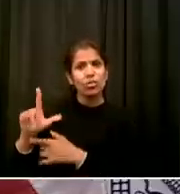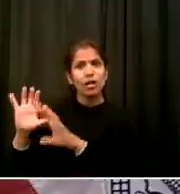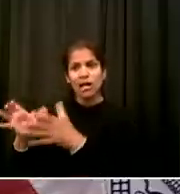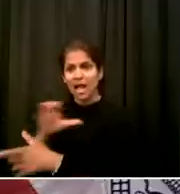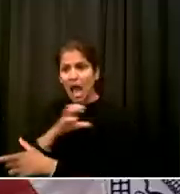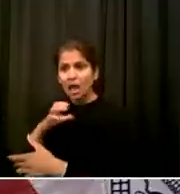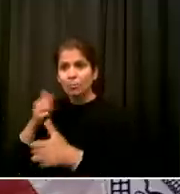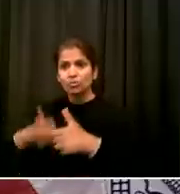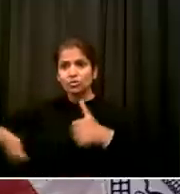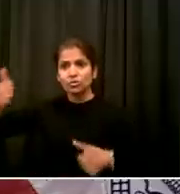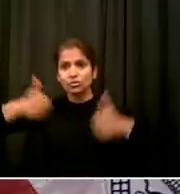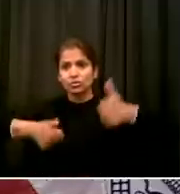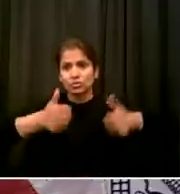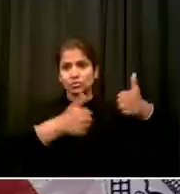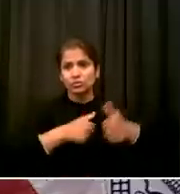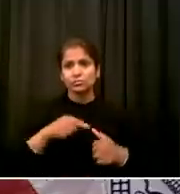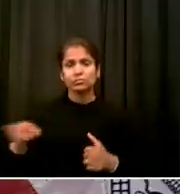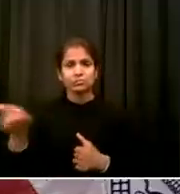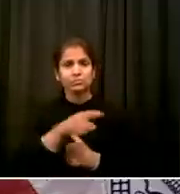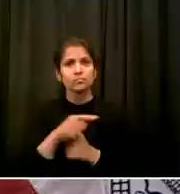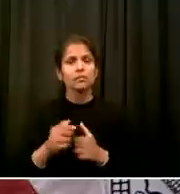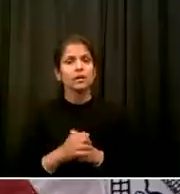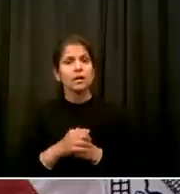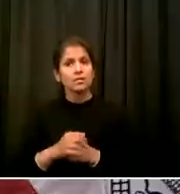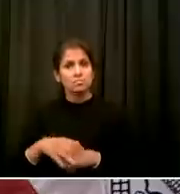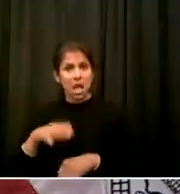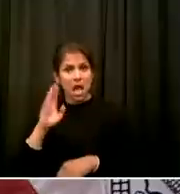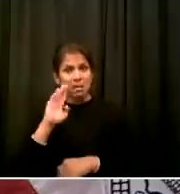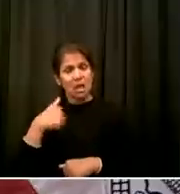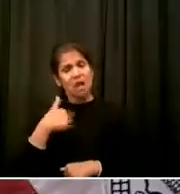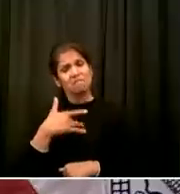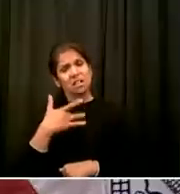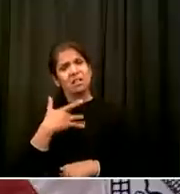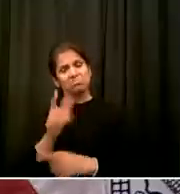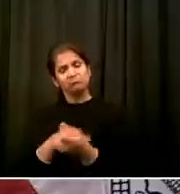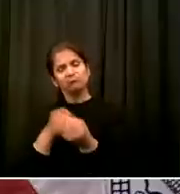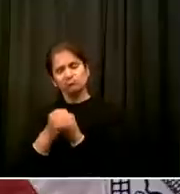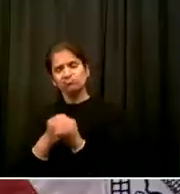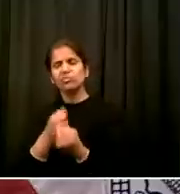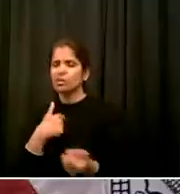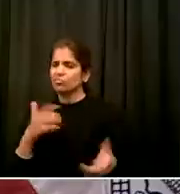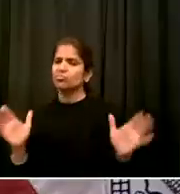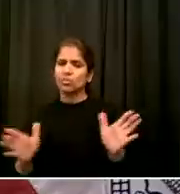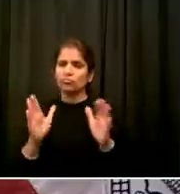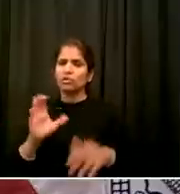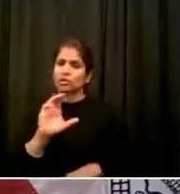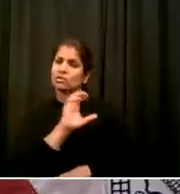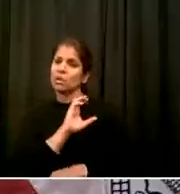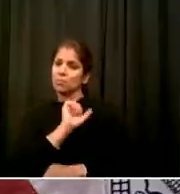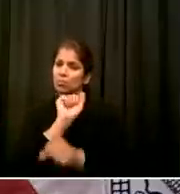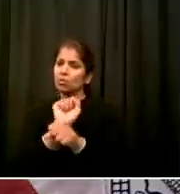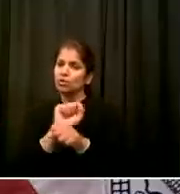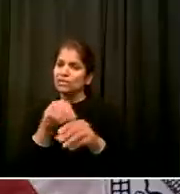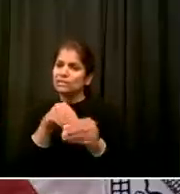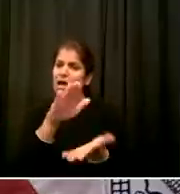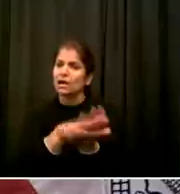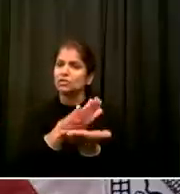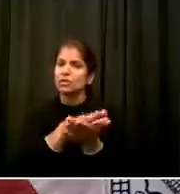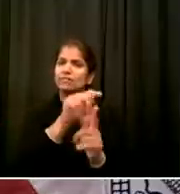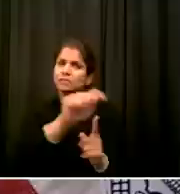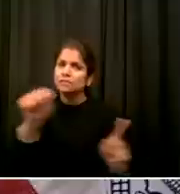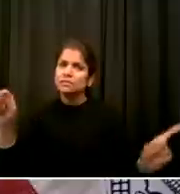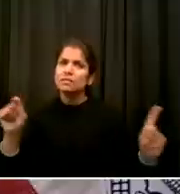of weapons out of our schools They've reduced crime and violence steadily over the years But school safety needs to evolve rapidly